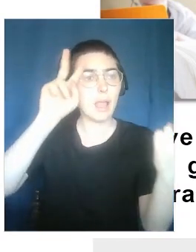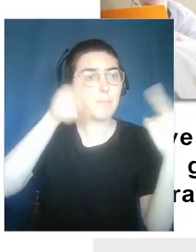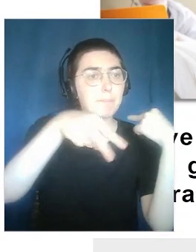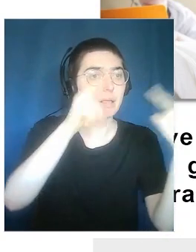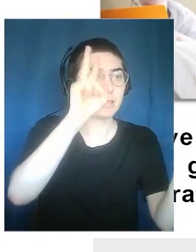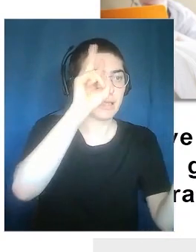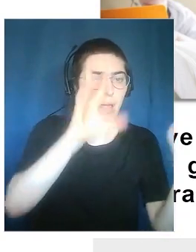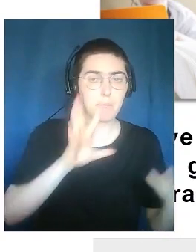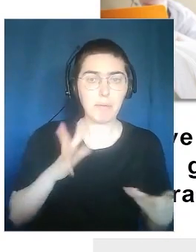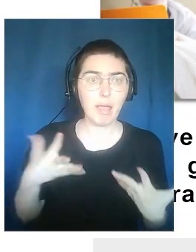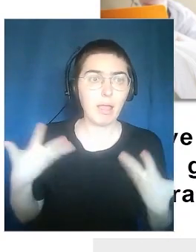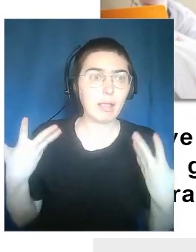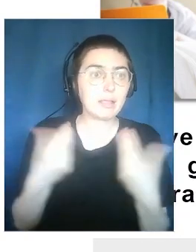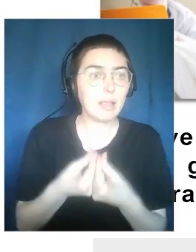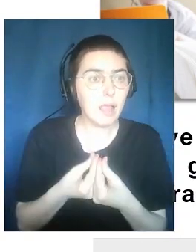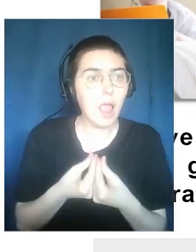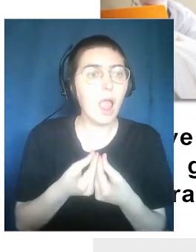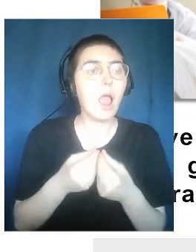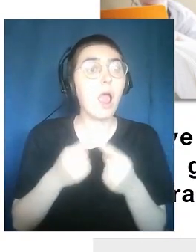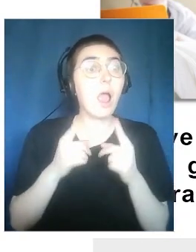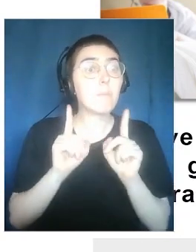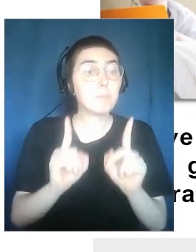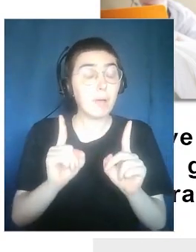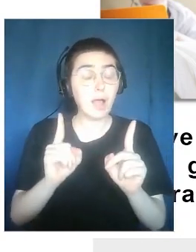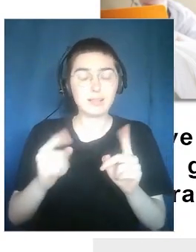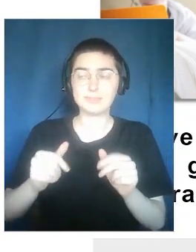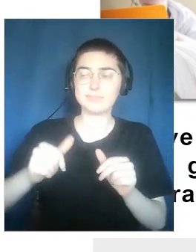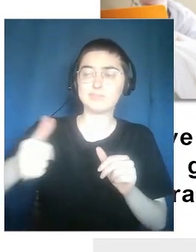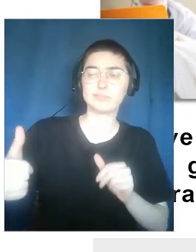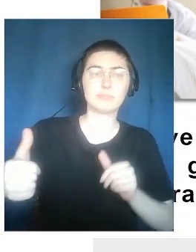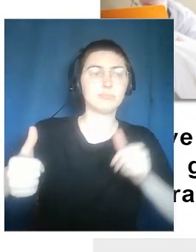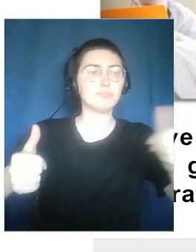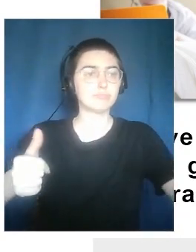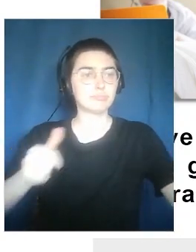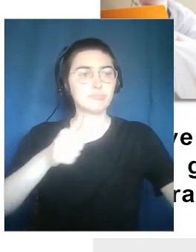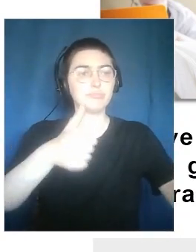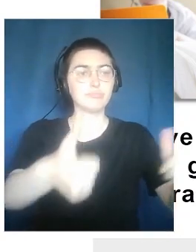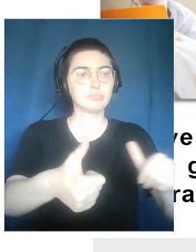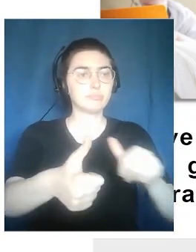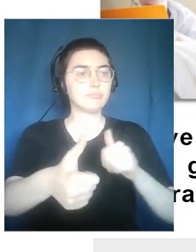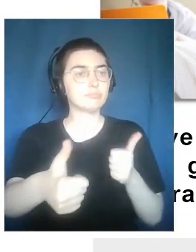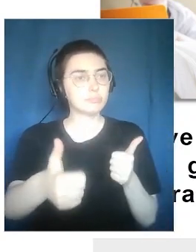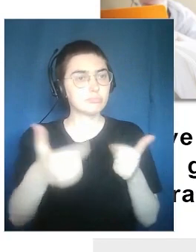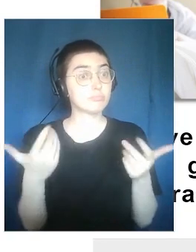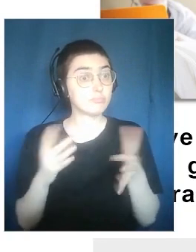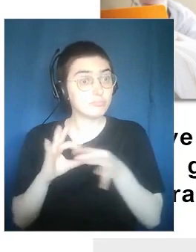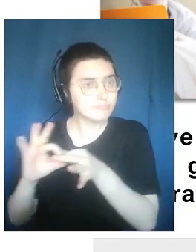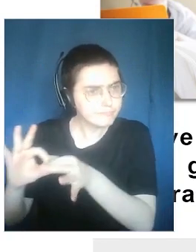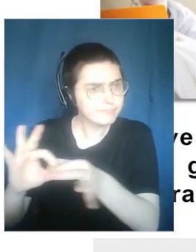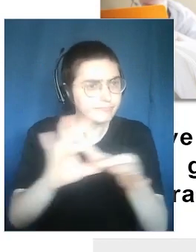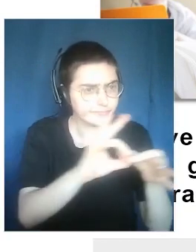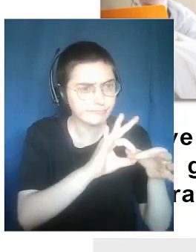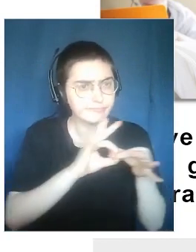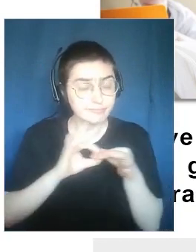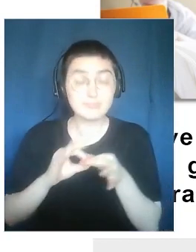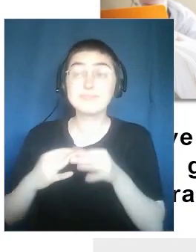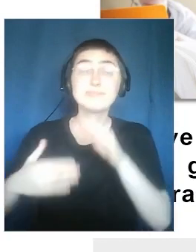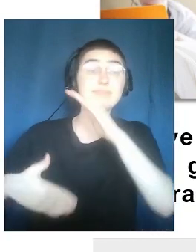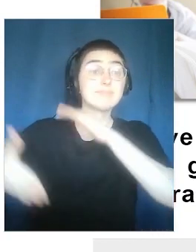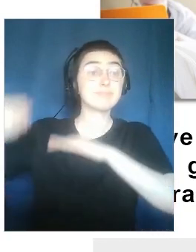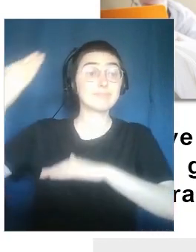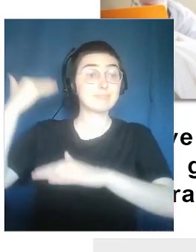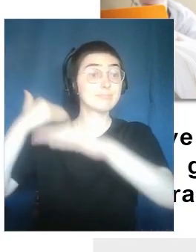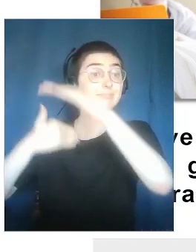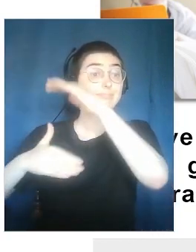kind of sympathy than the one that we live when we are physically together. But there is also another